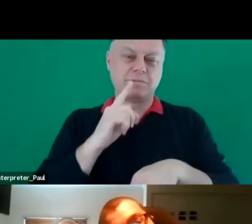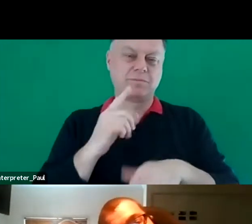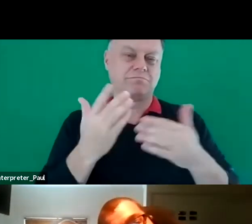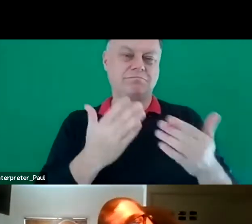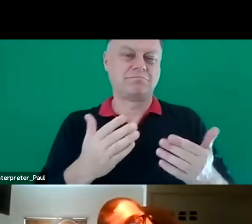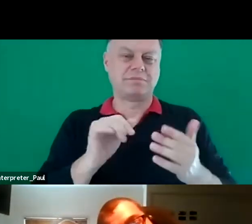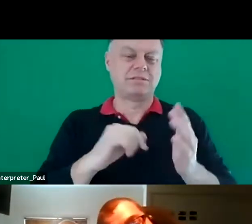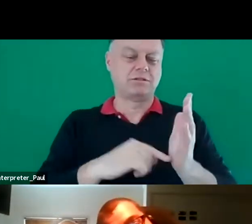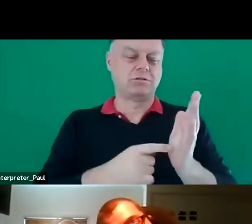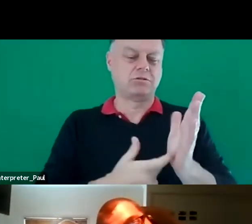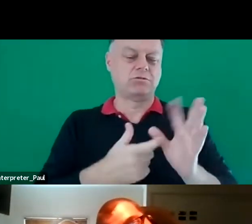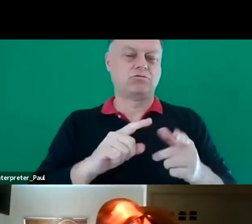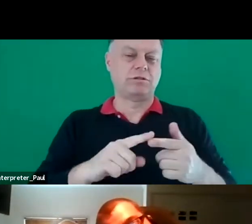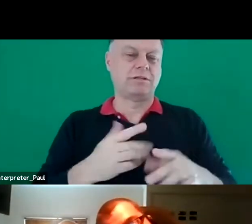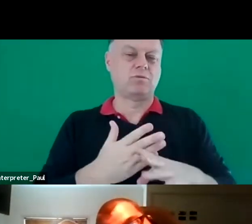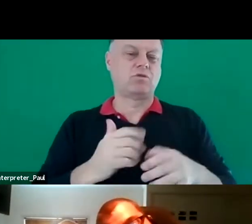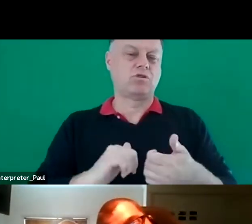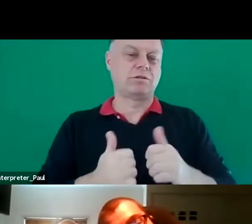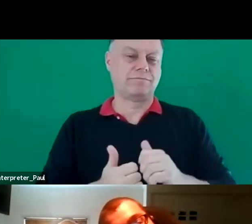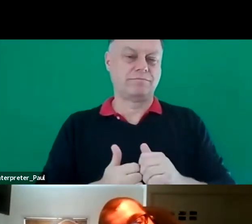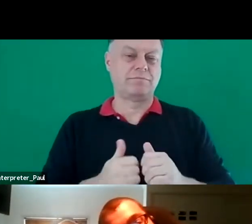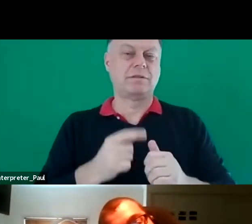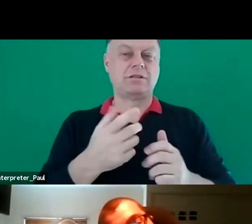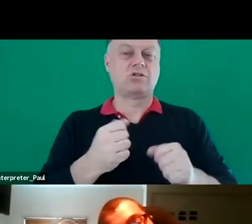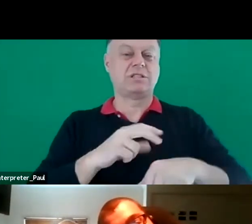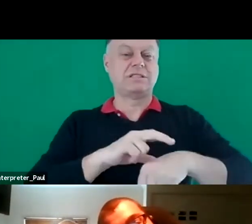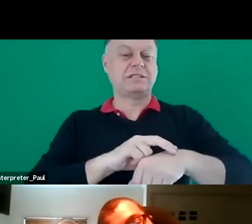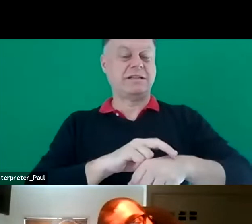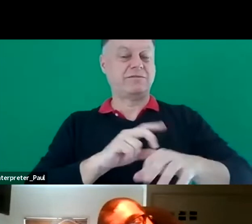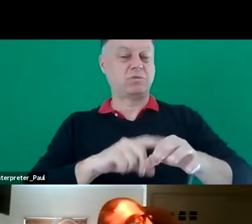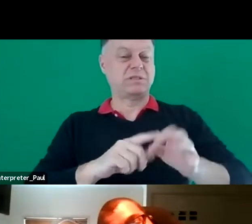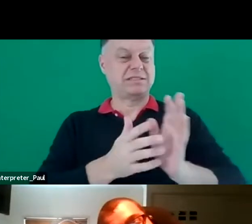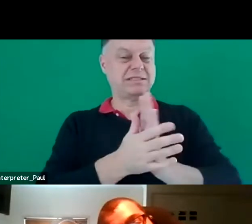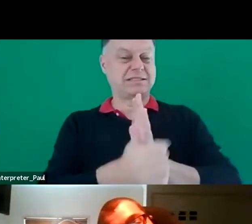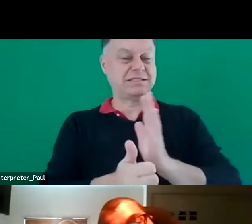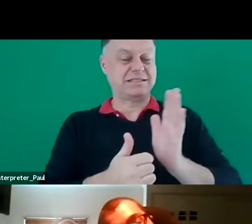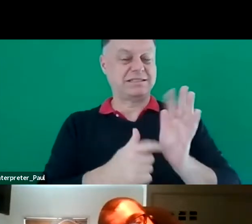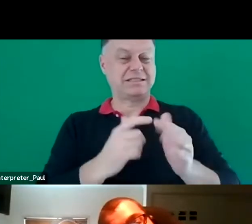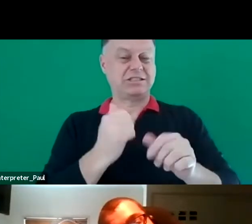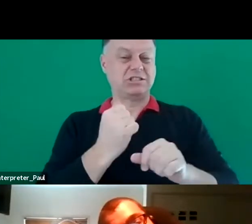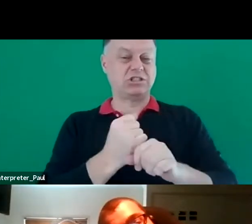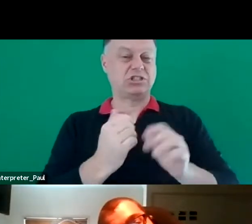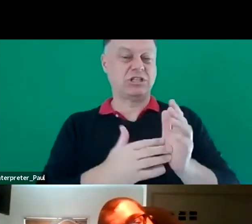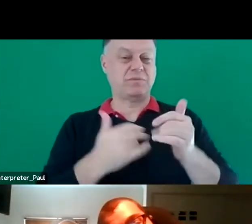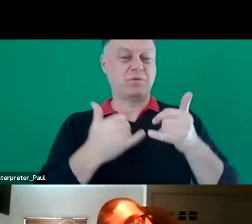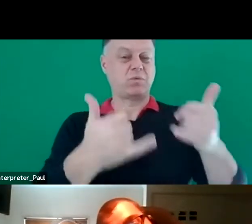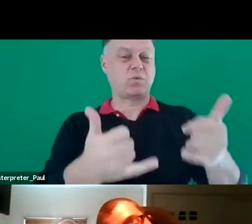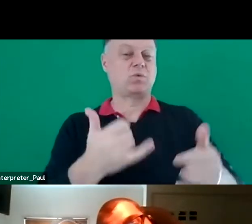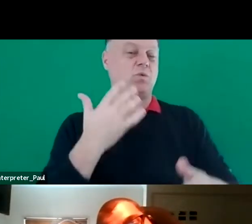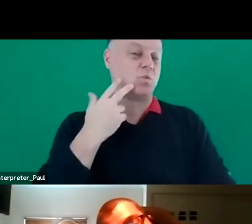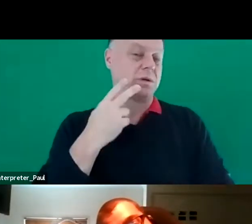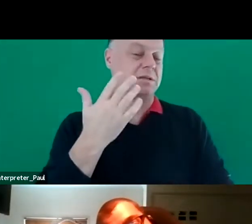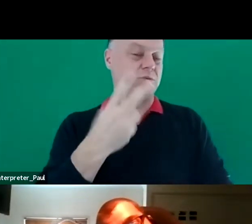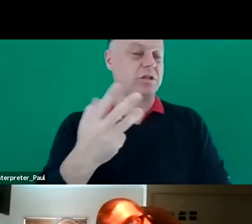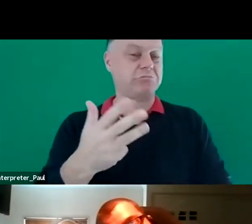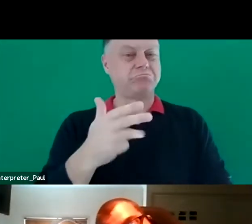his trade space and to his work colleagues. And he was awarded the TAFE Queensland Skills Tech General Managers Award in 2019.